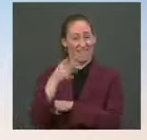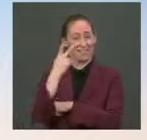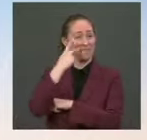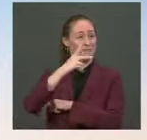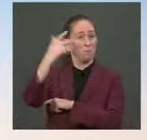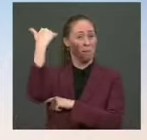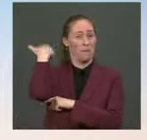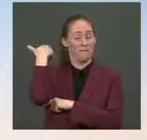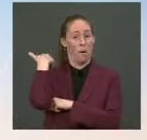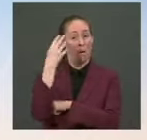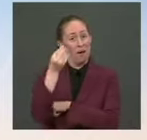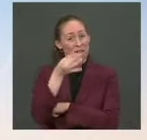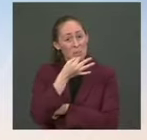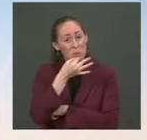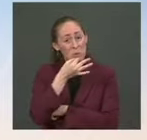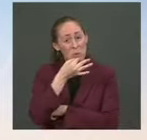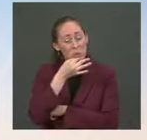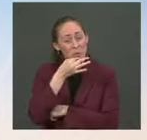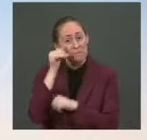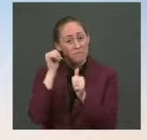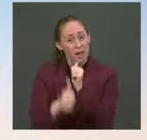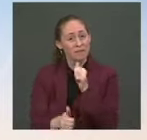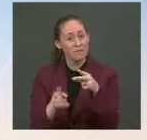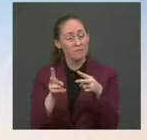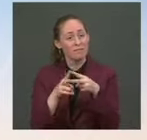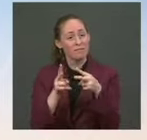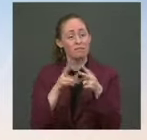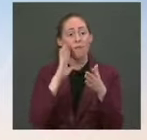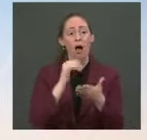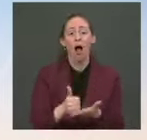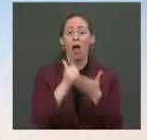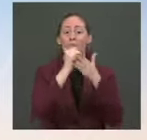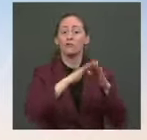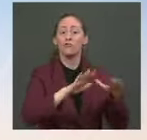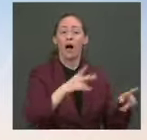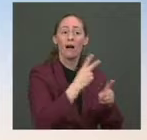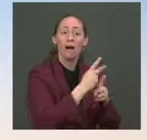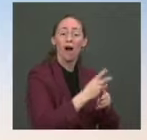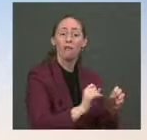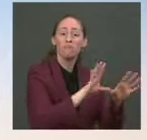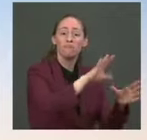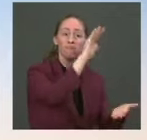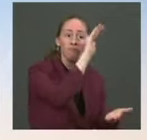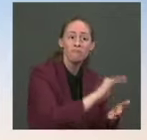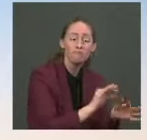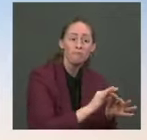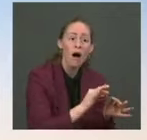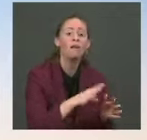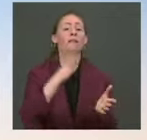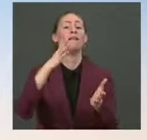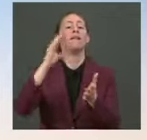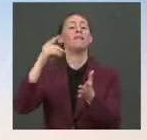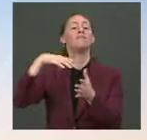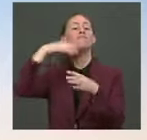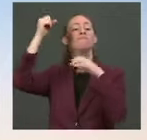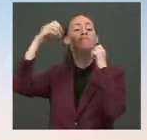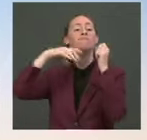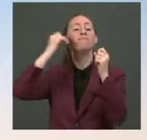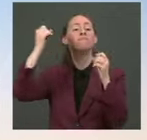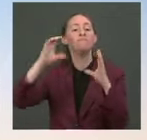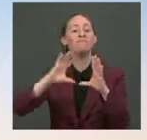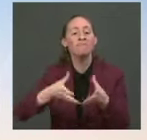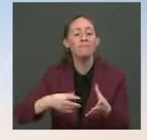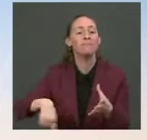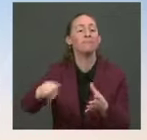passing that will help lower the cost of child care, of elder care, of universal pre-K, that has done what this package is